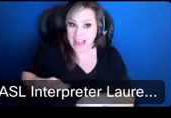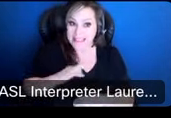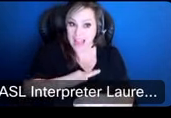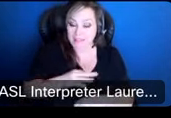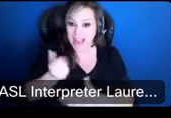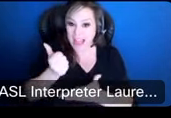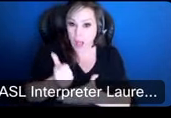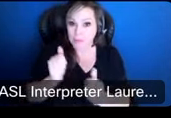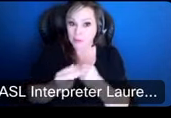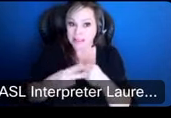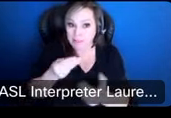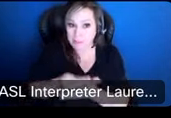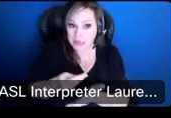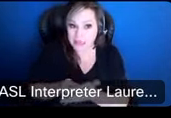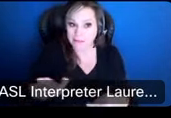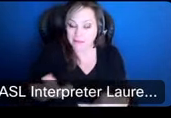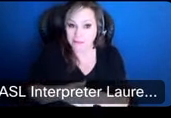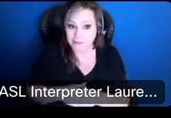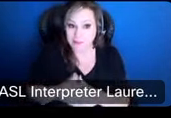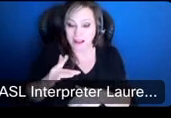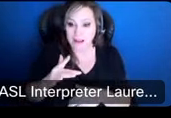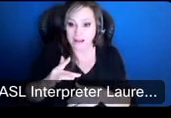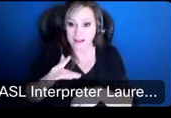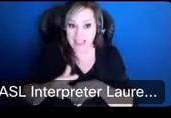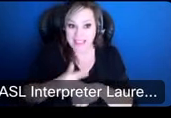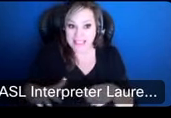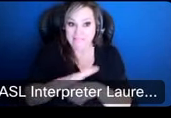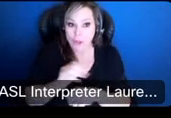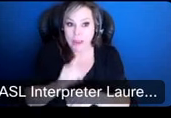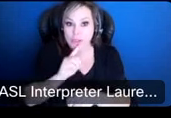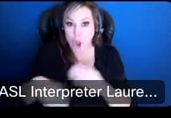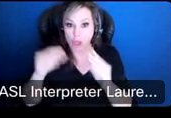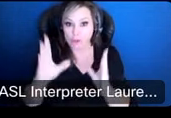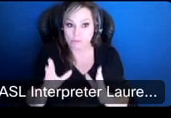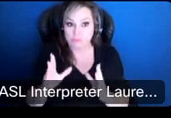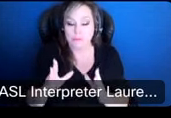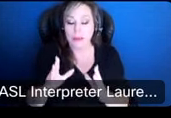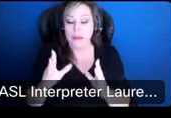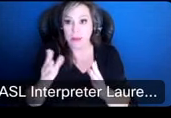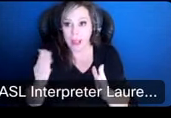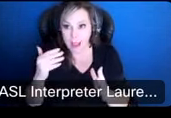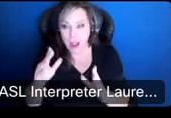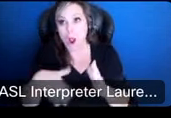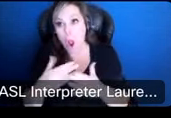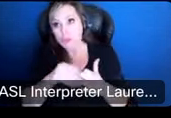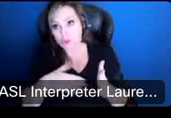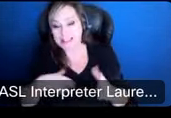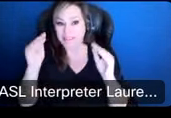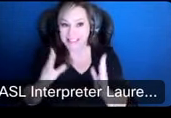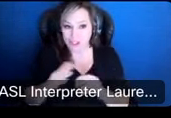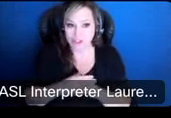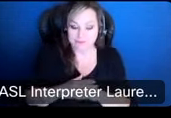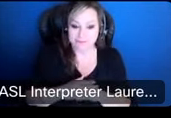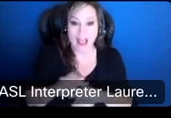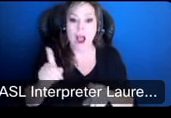uh filling the vacancies and ensuring that all our students have a teacher and also involves compensation we